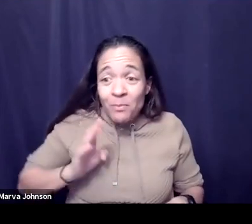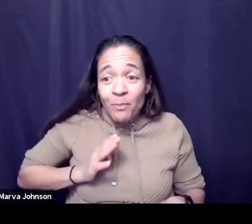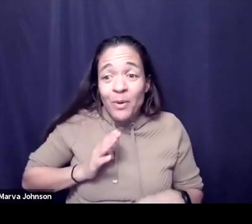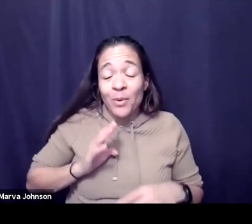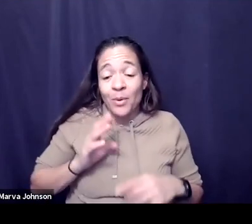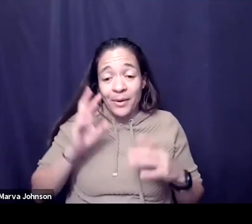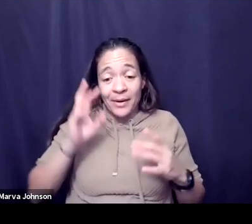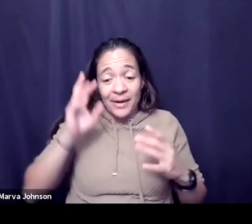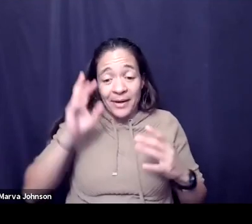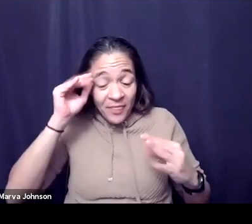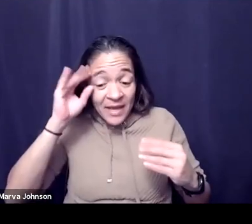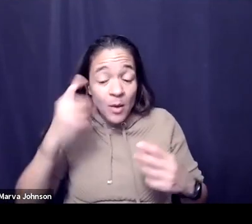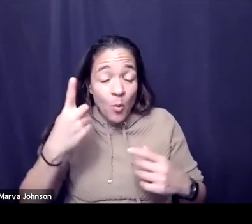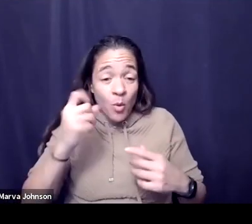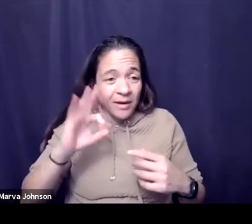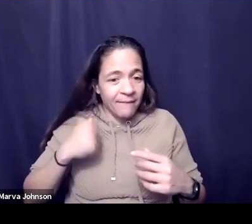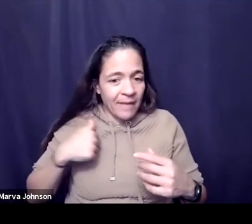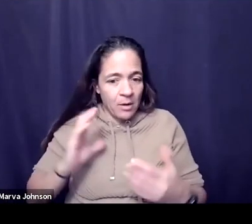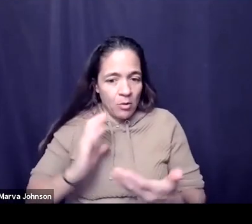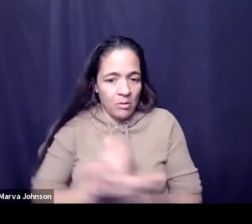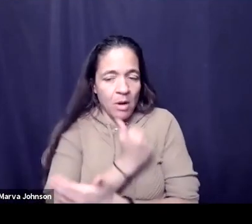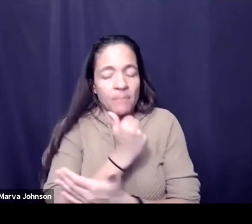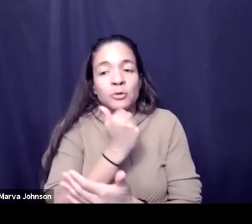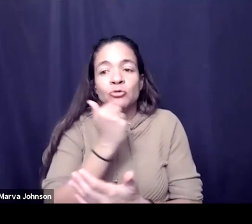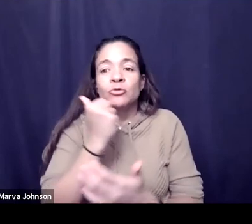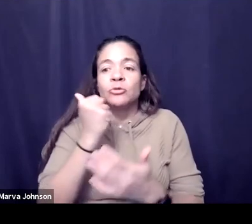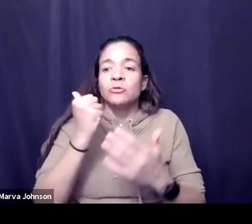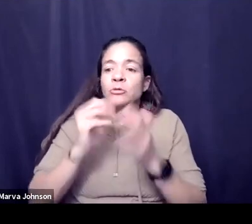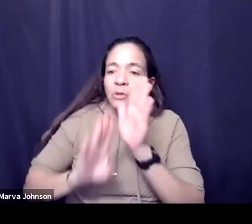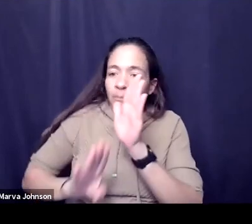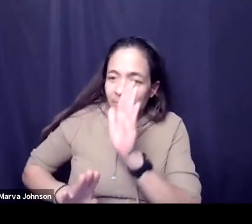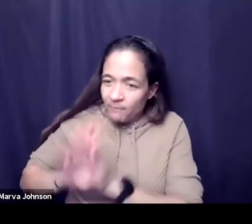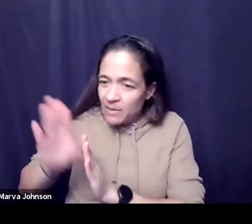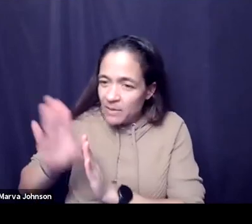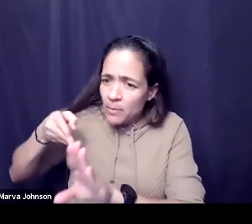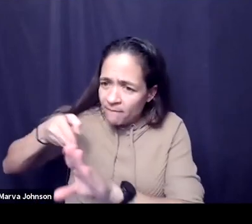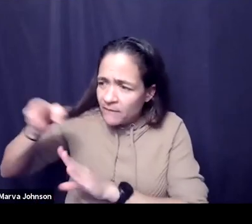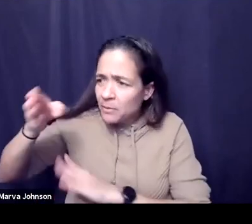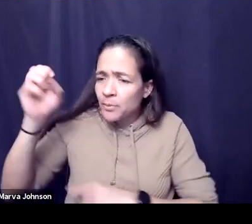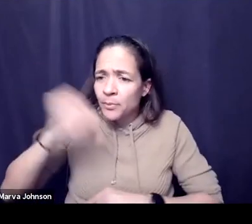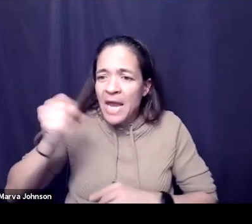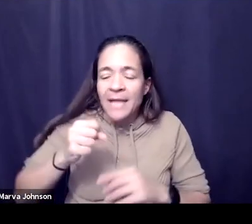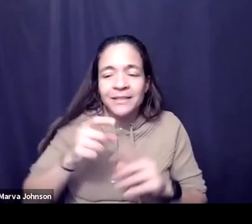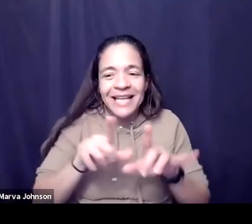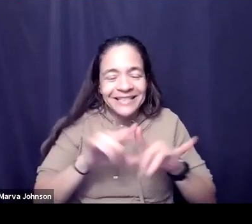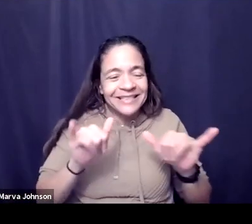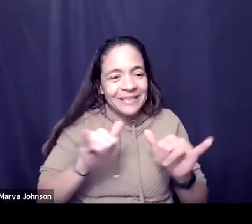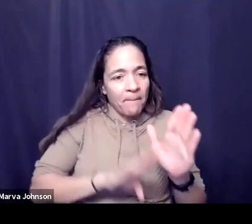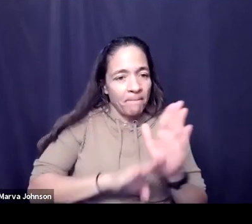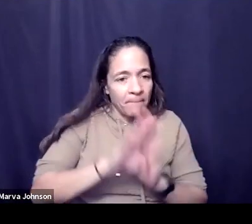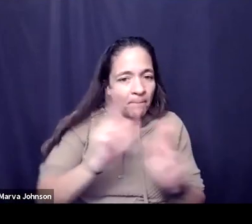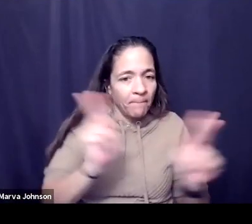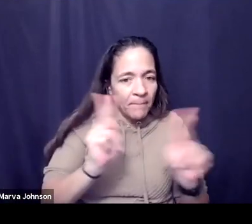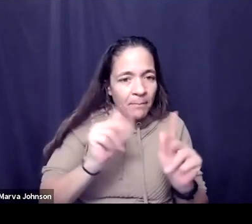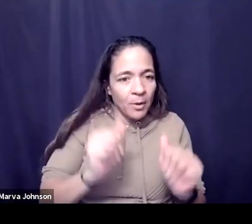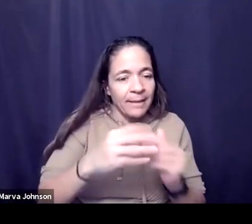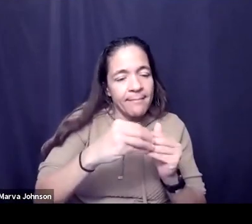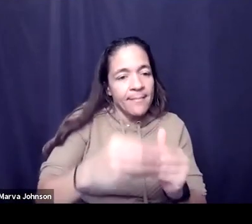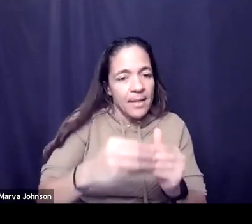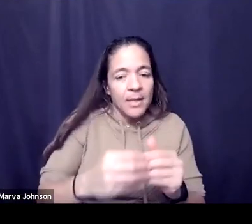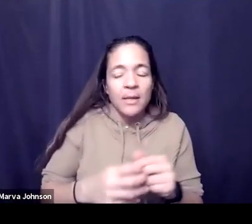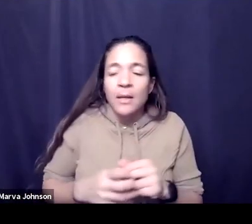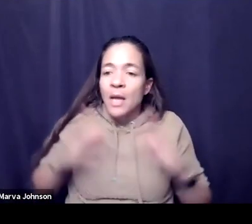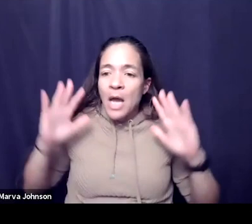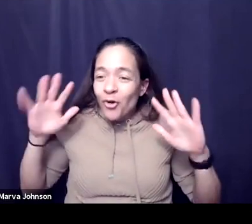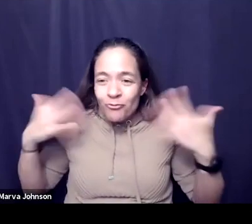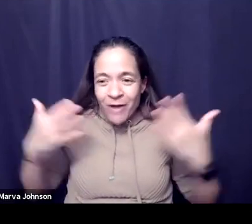one of our great opportunities is to build not just our field but to build leaders in our field and just the crazy things that can happen when